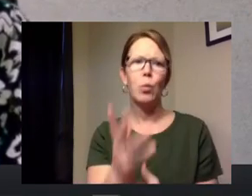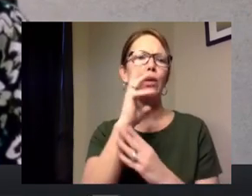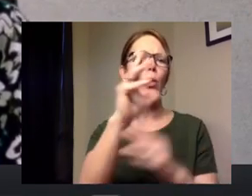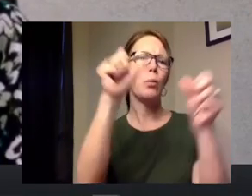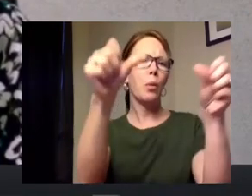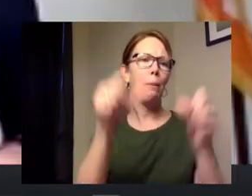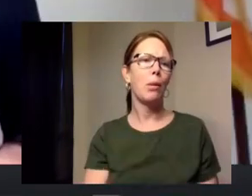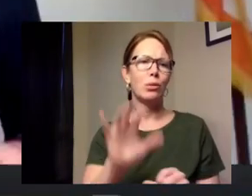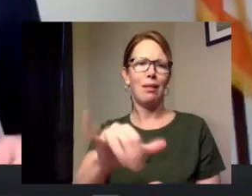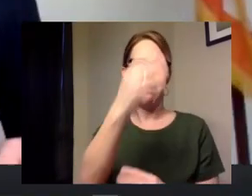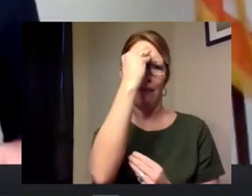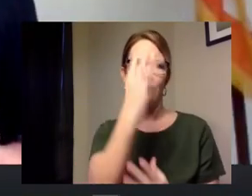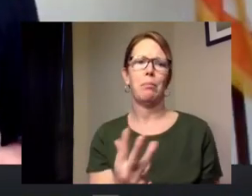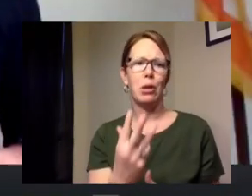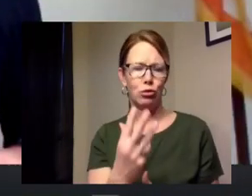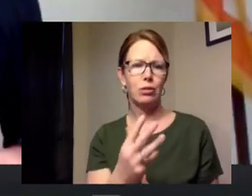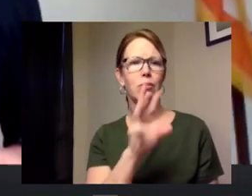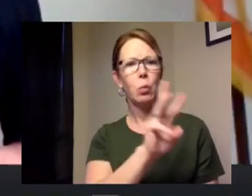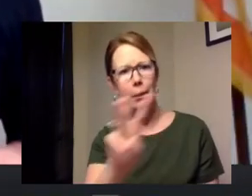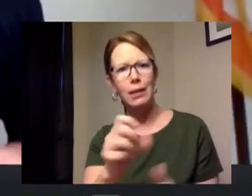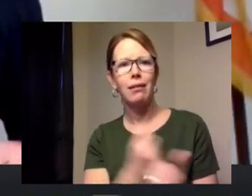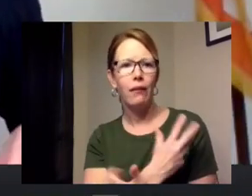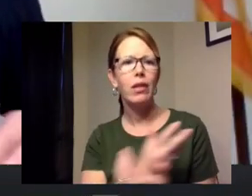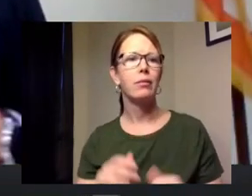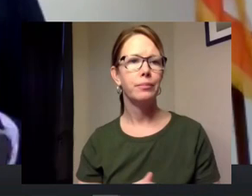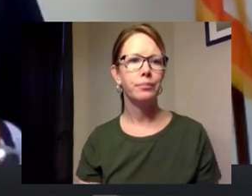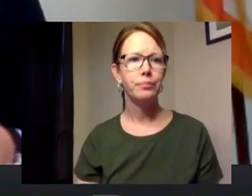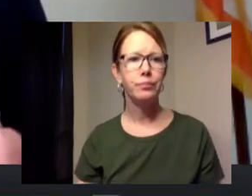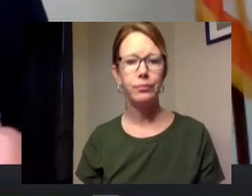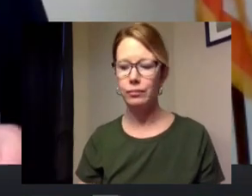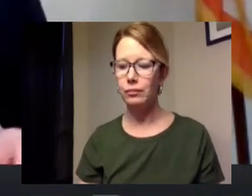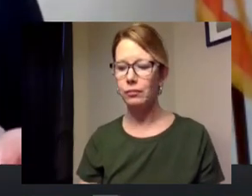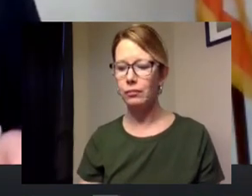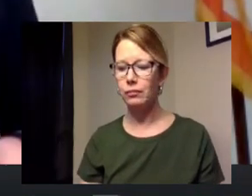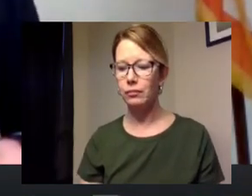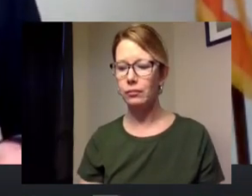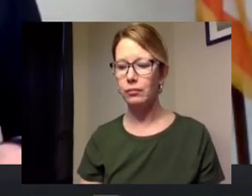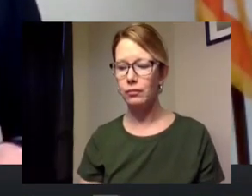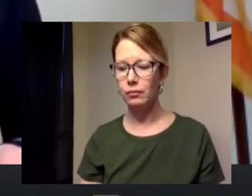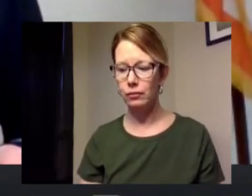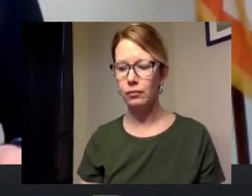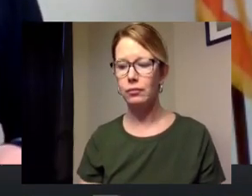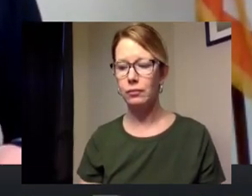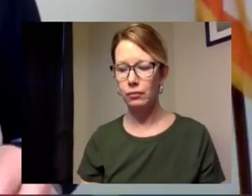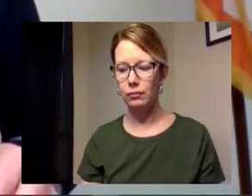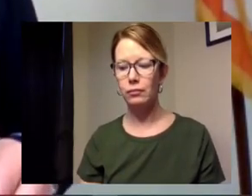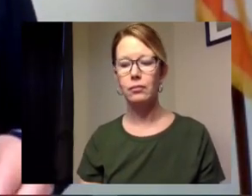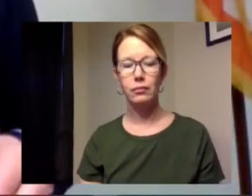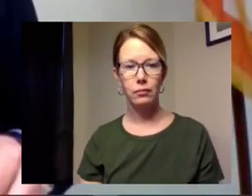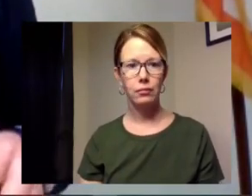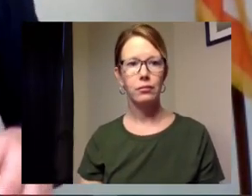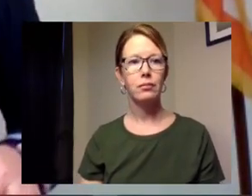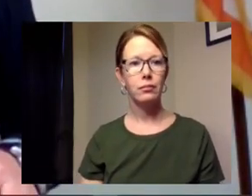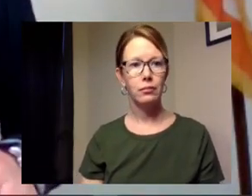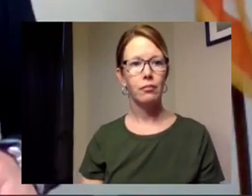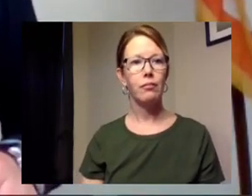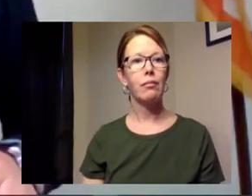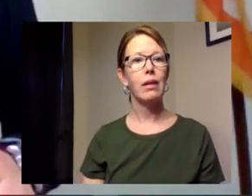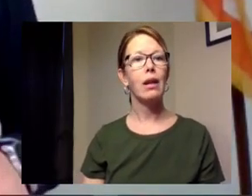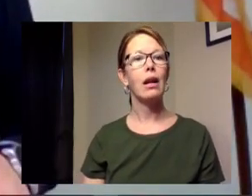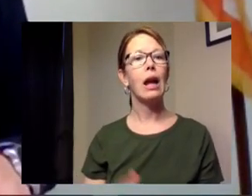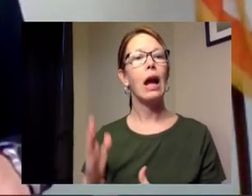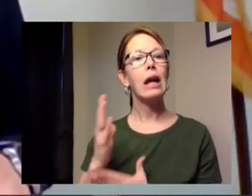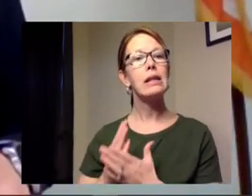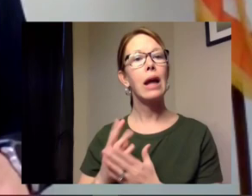you provided um i want to summarize my introduction points because we've heard from some of the viewers that they